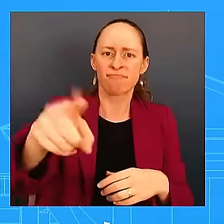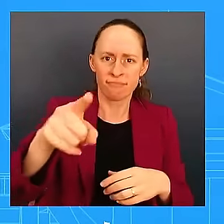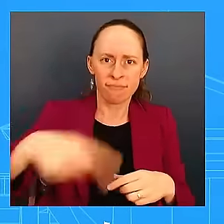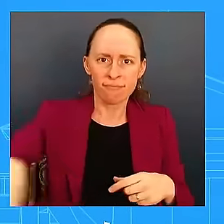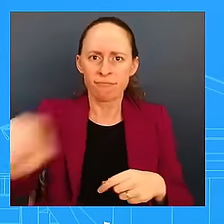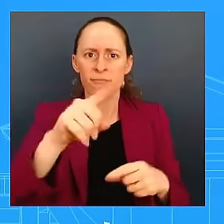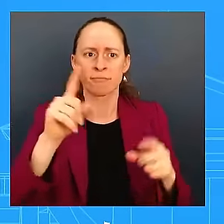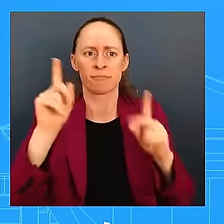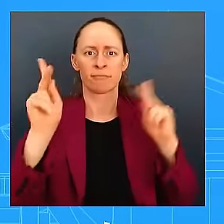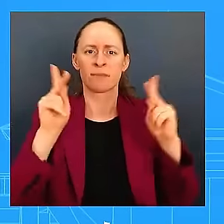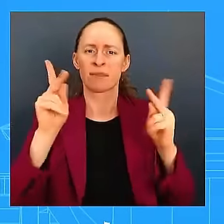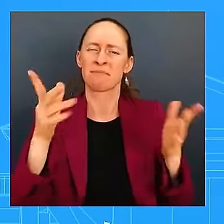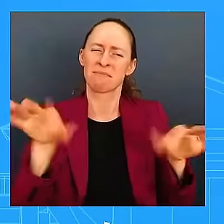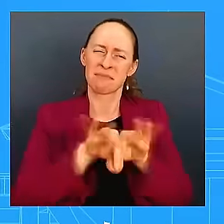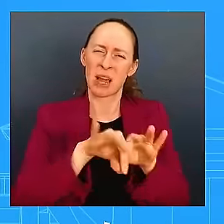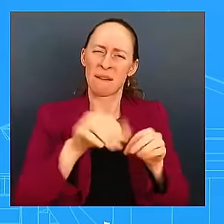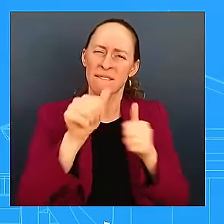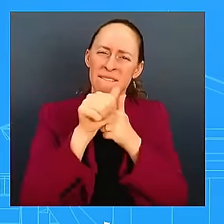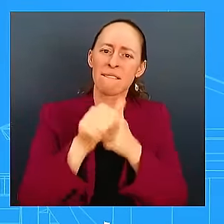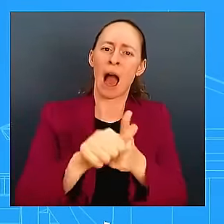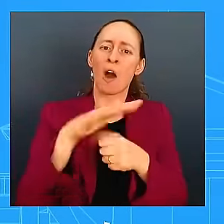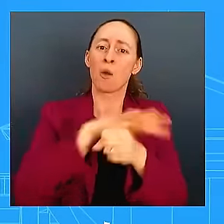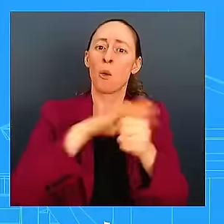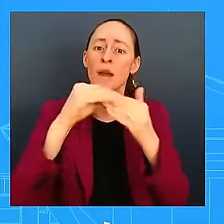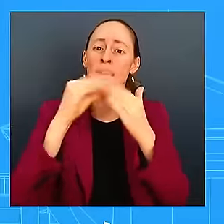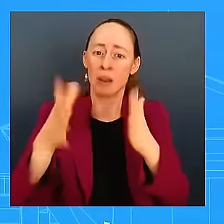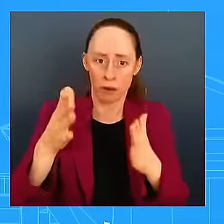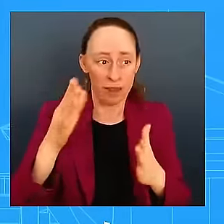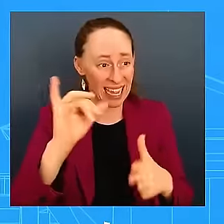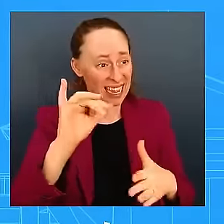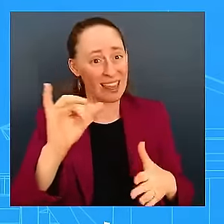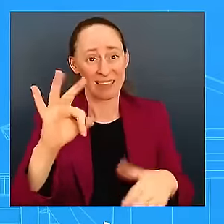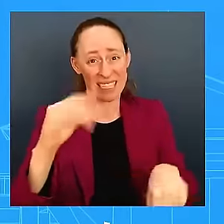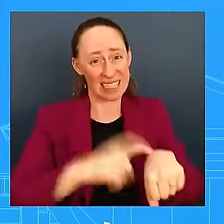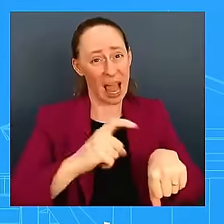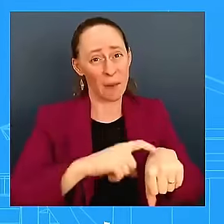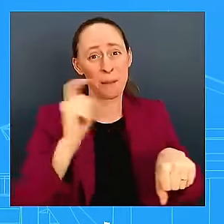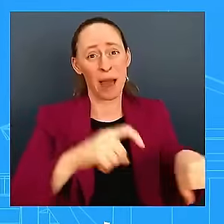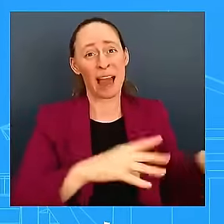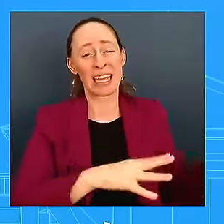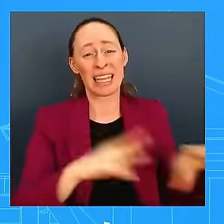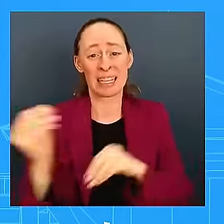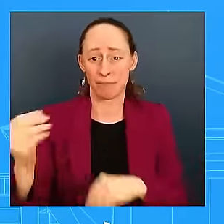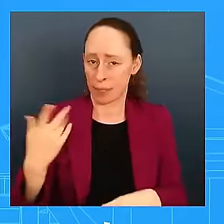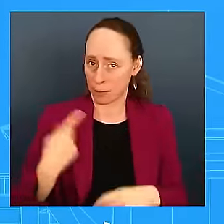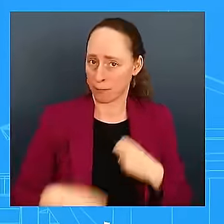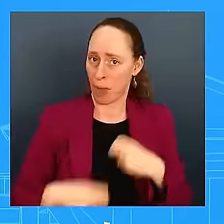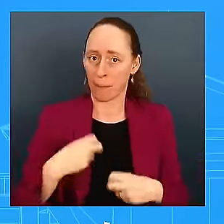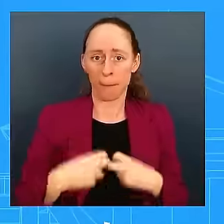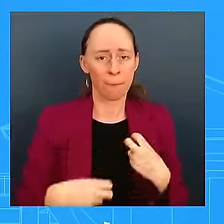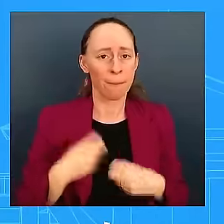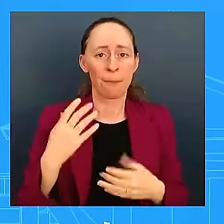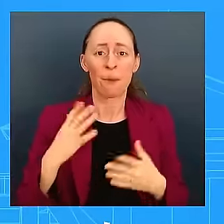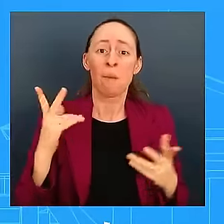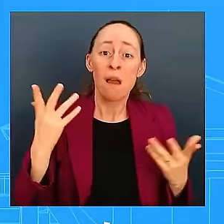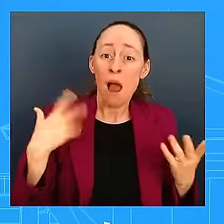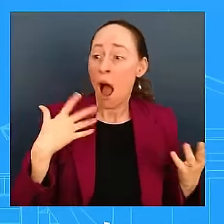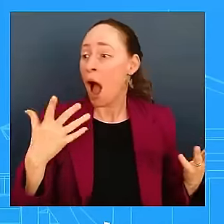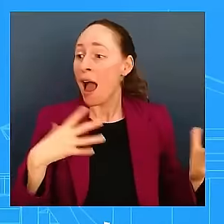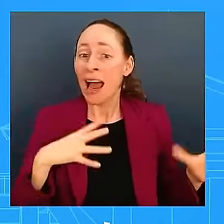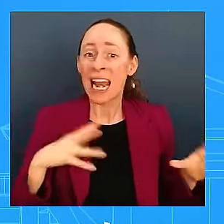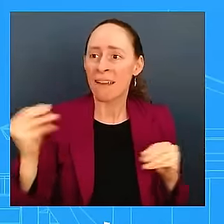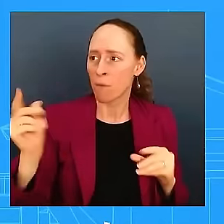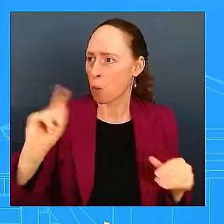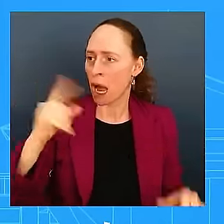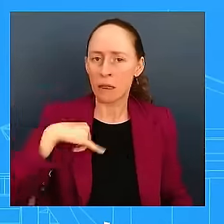storms that people don't always heed that, not because they don't want to, but because they can't afford to leave the area, don't have anywhere to go, don't